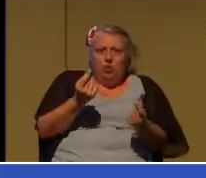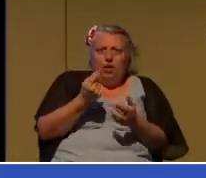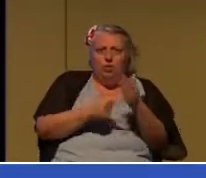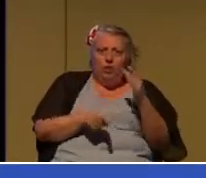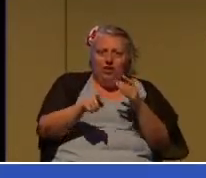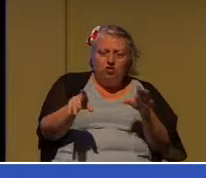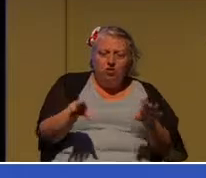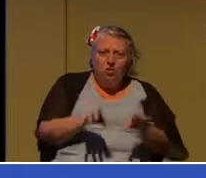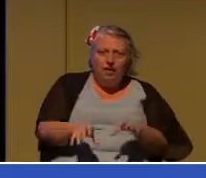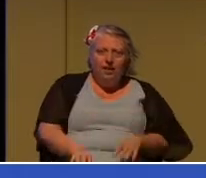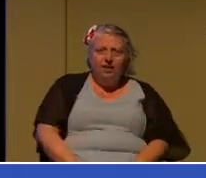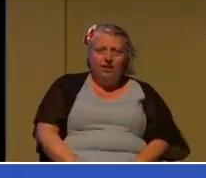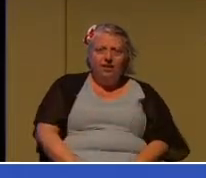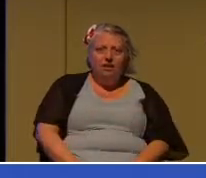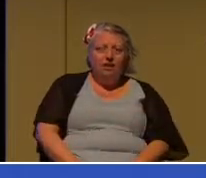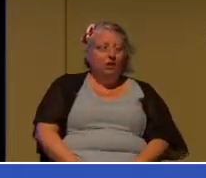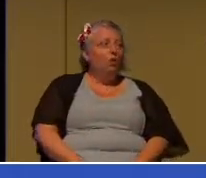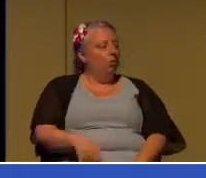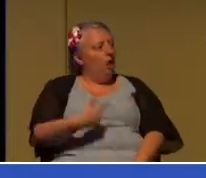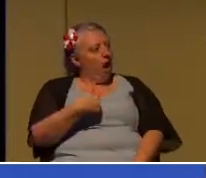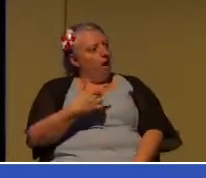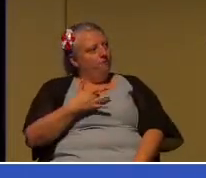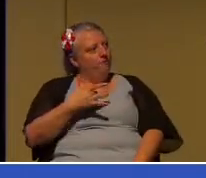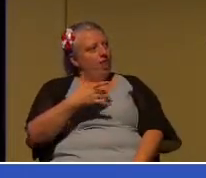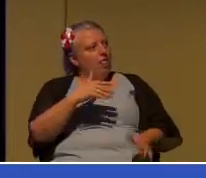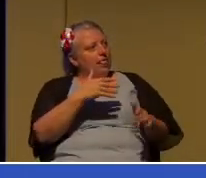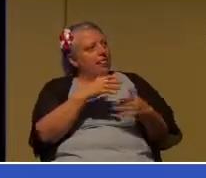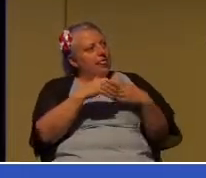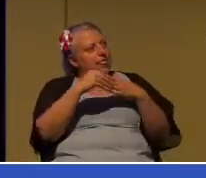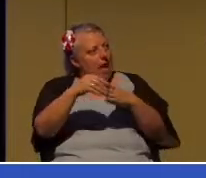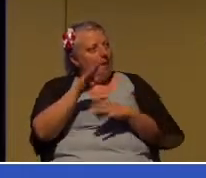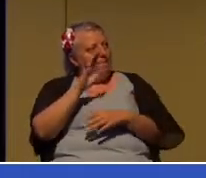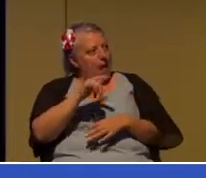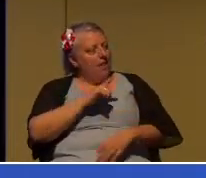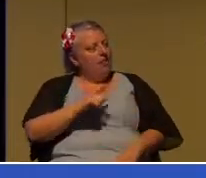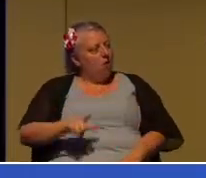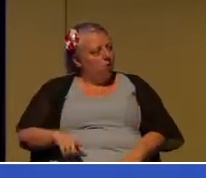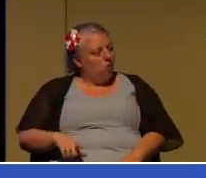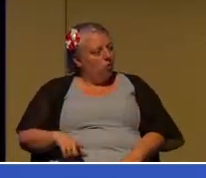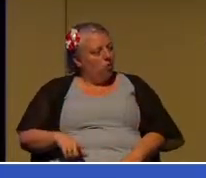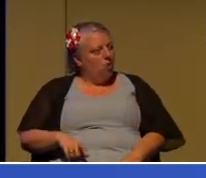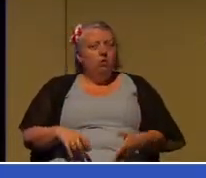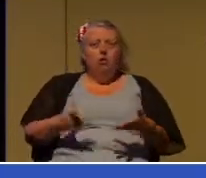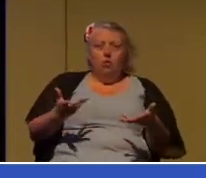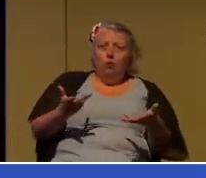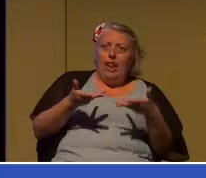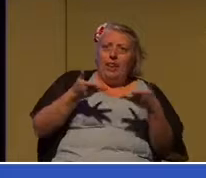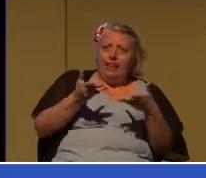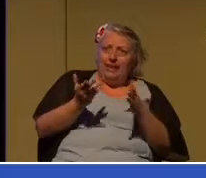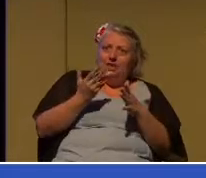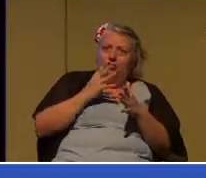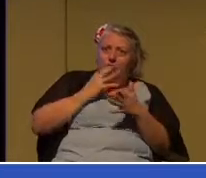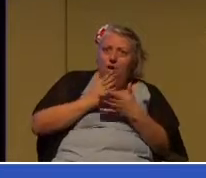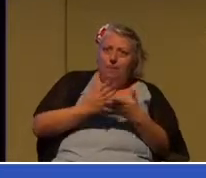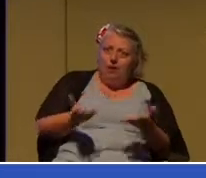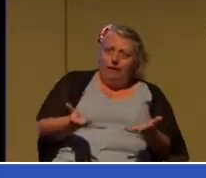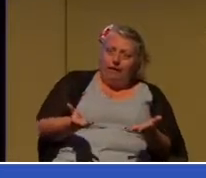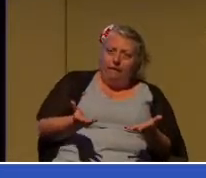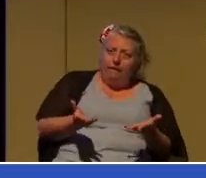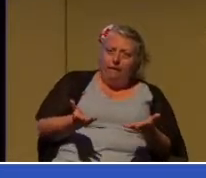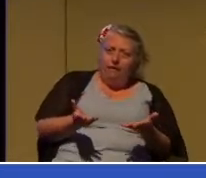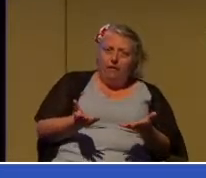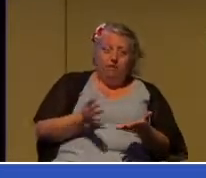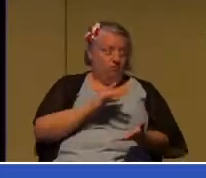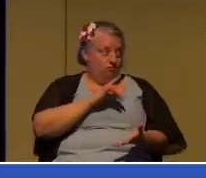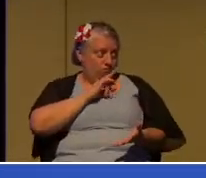so if the person says, well, I feel led by the Lord, then let's talk about that. Is it